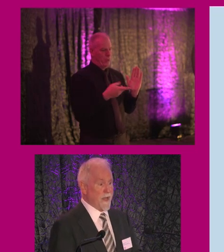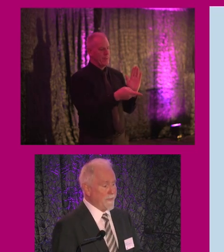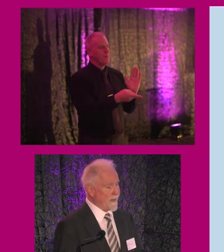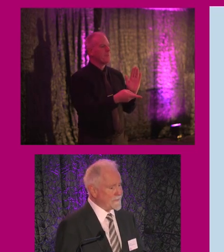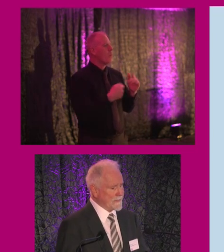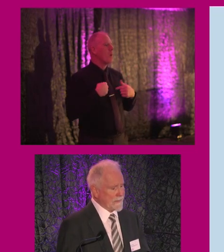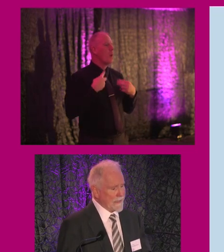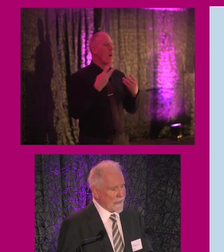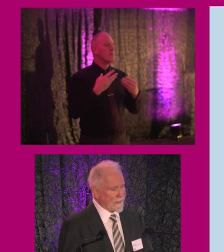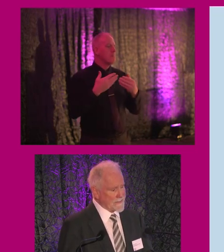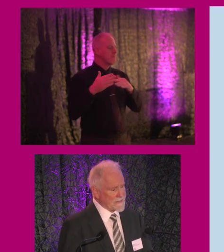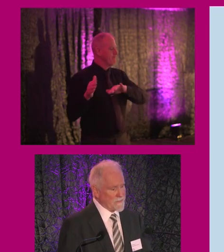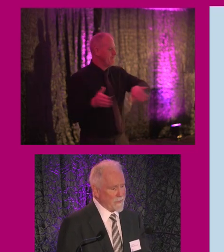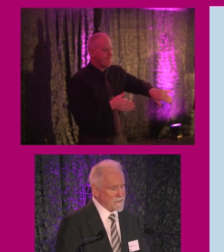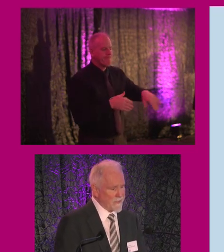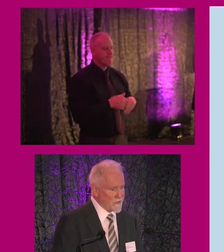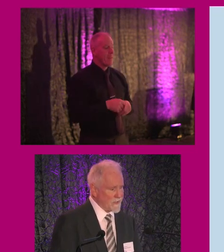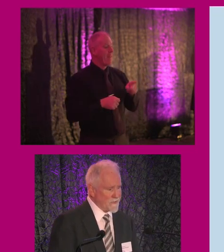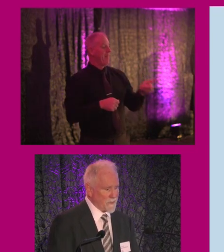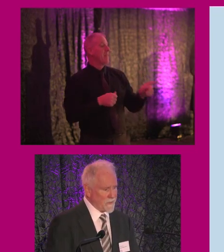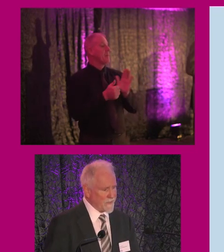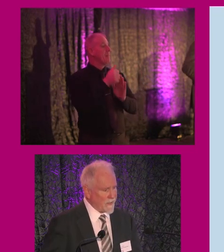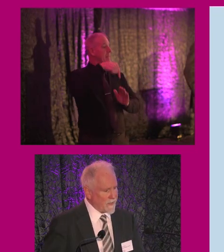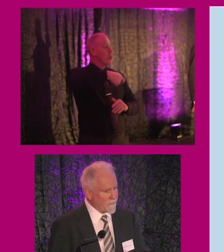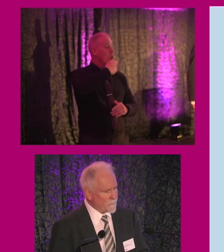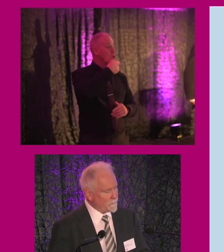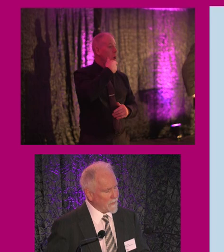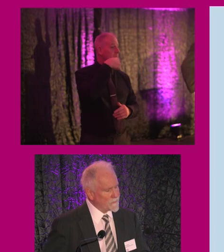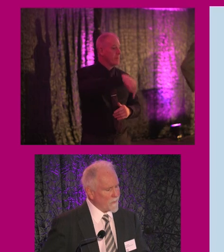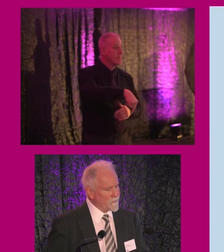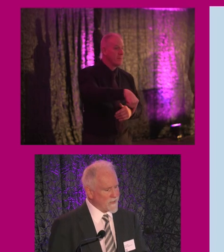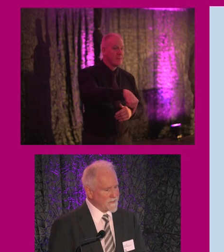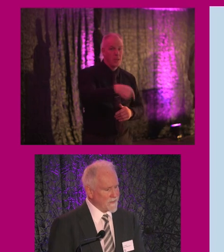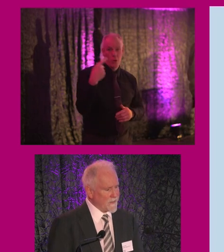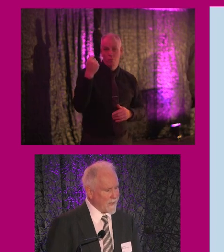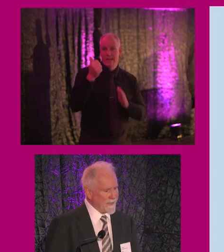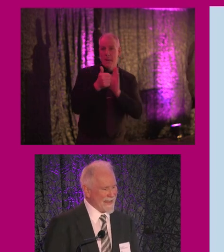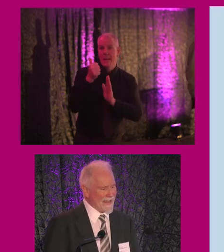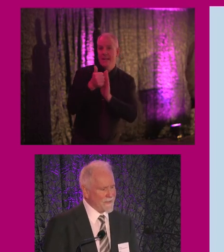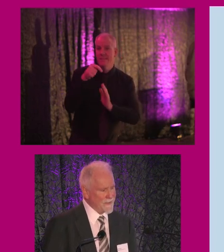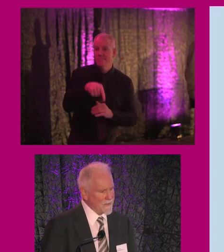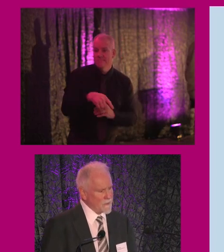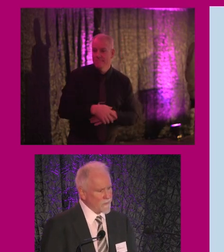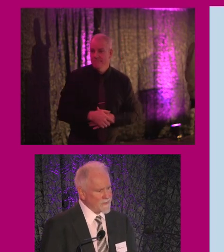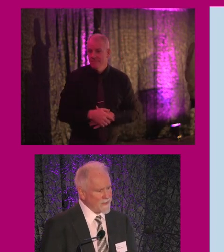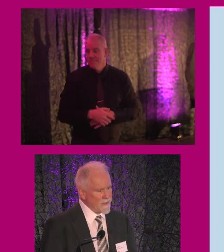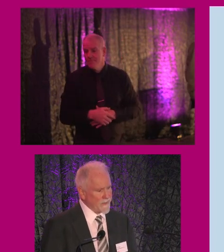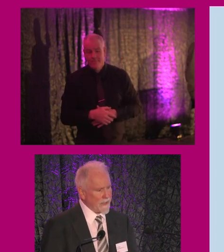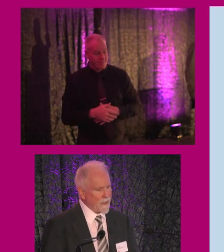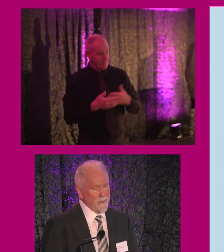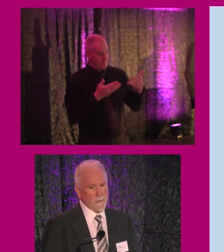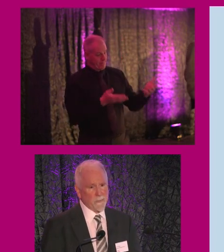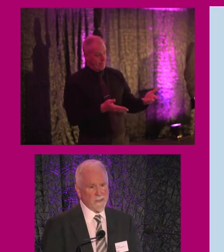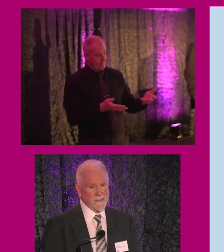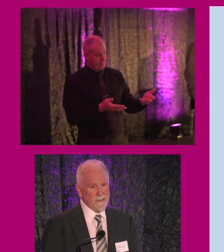move beyond that. This is a building actually in Dublin, built quite recently. And again, we're seeing